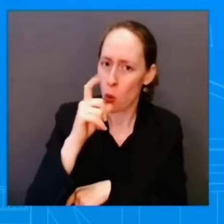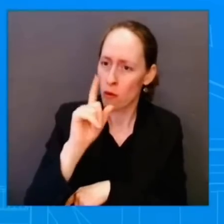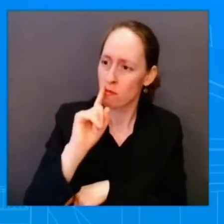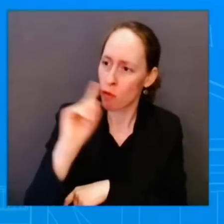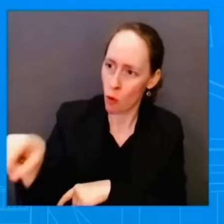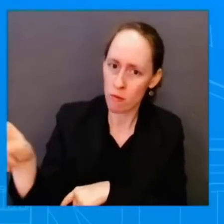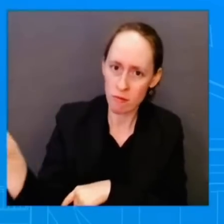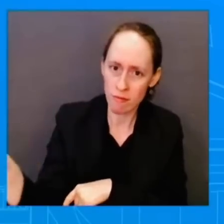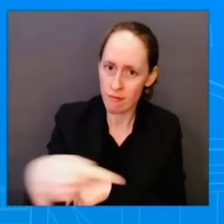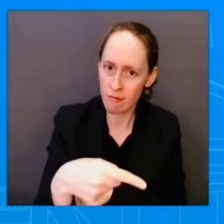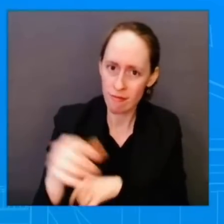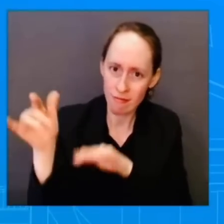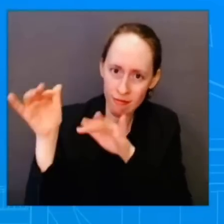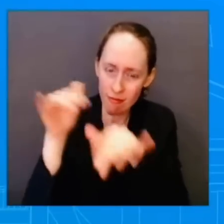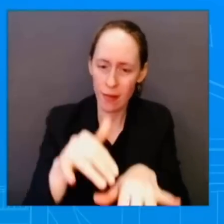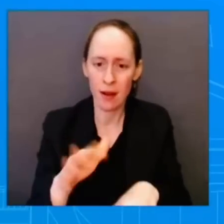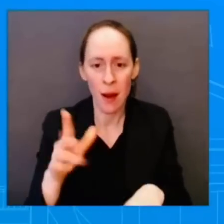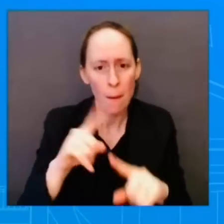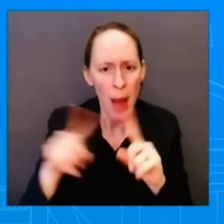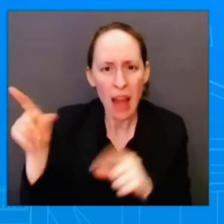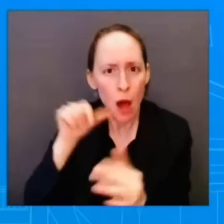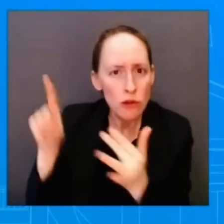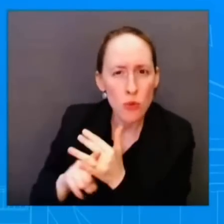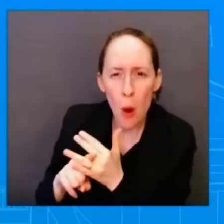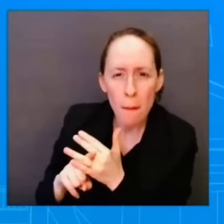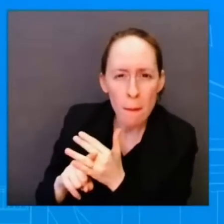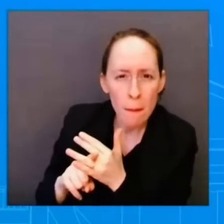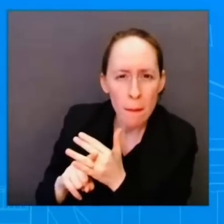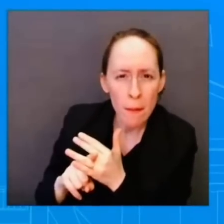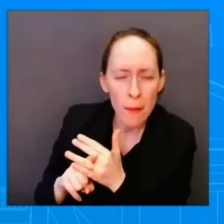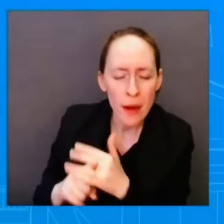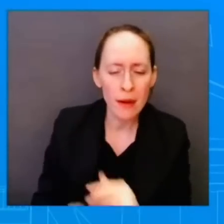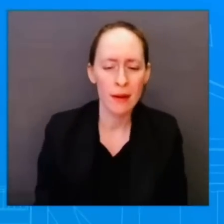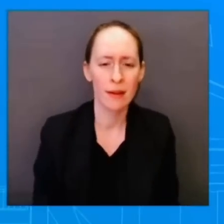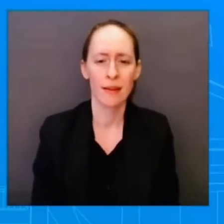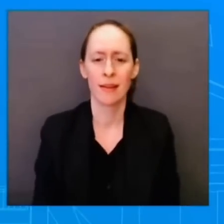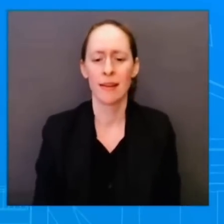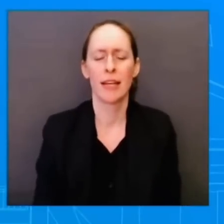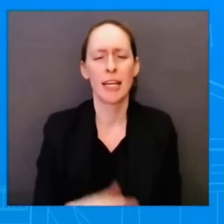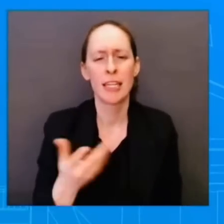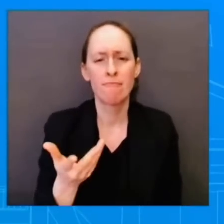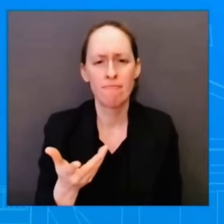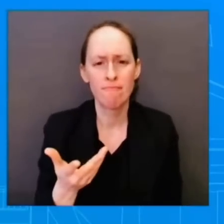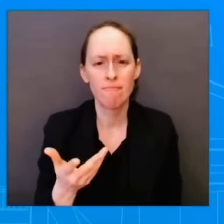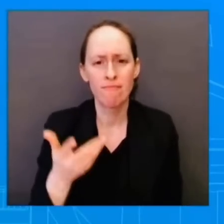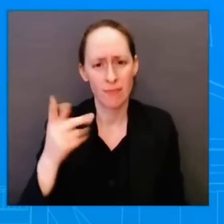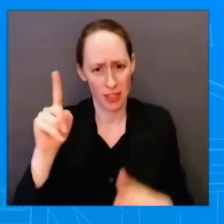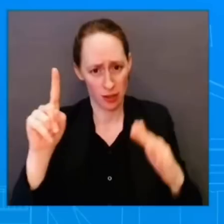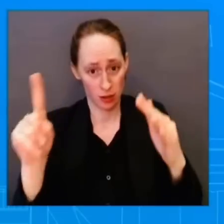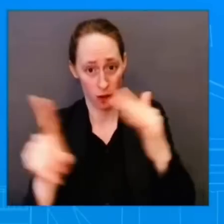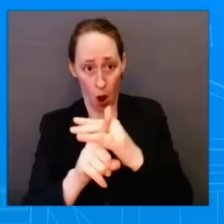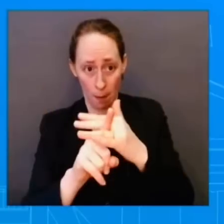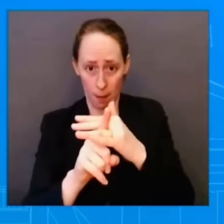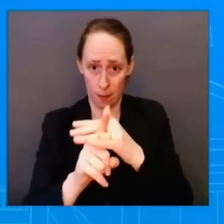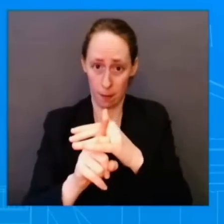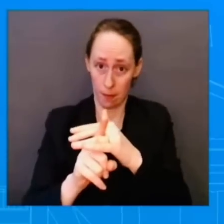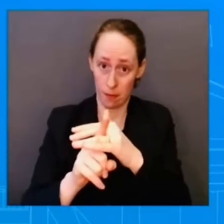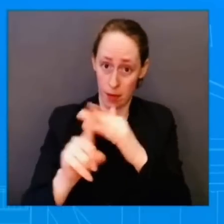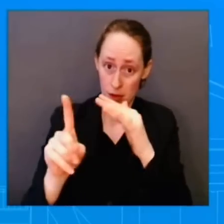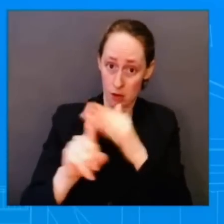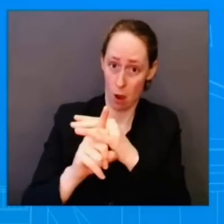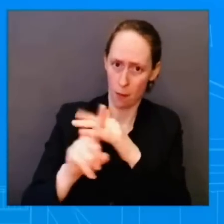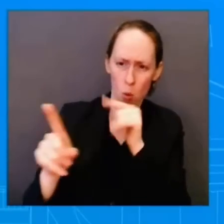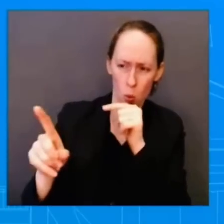Look, showing up is having the Environmental Protection Administrator on the ground. Showing up is having the DOT secretary on the ground to talk about